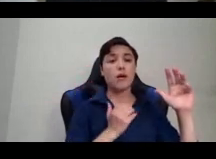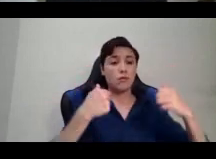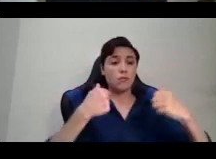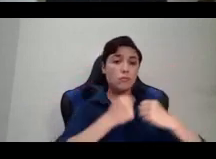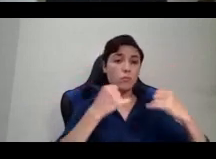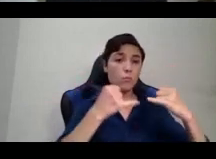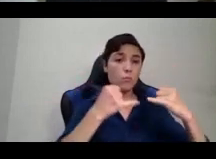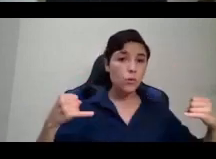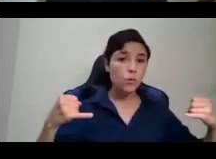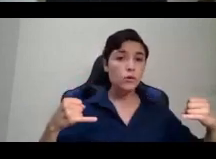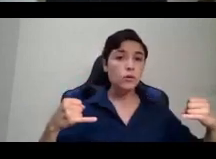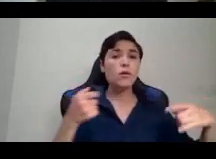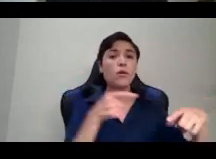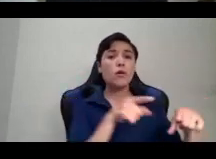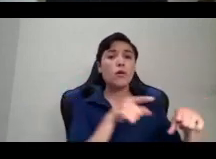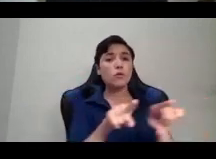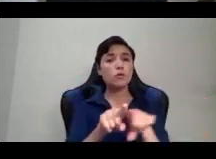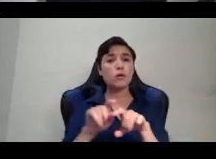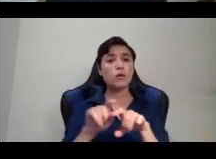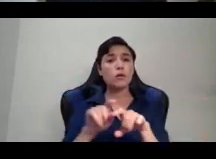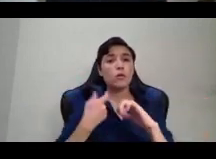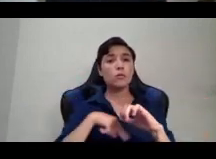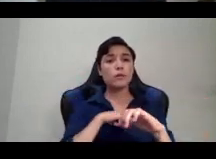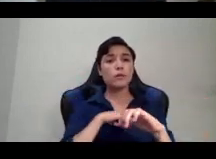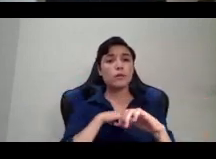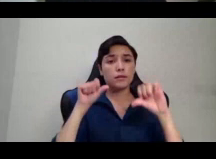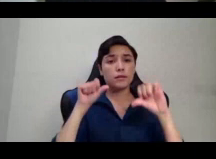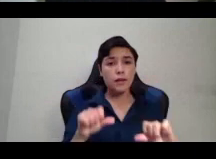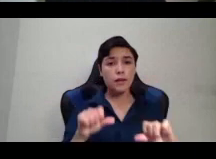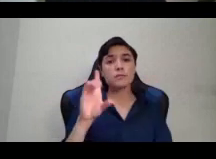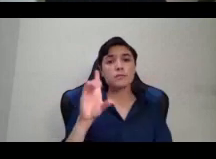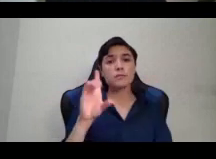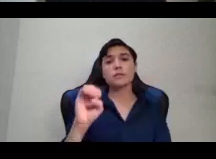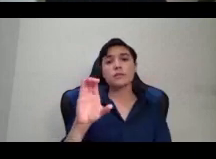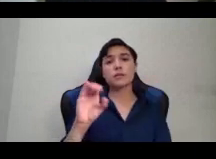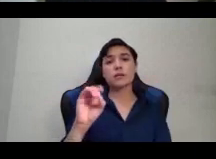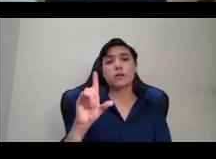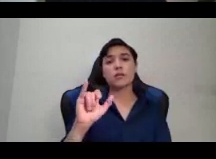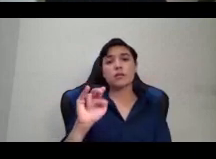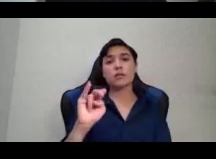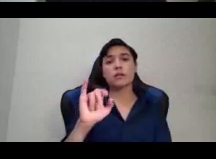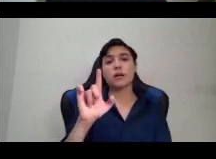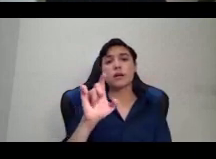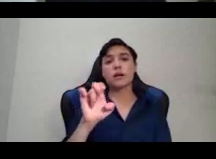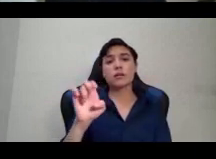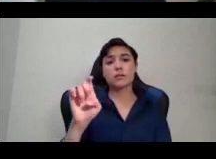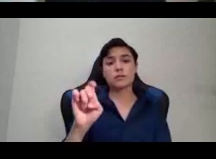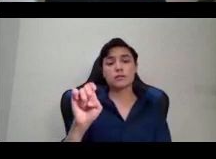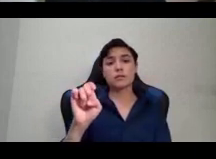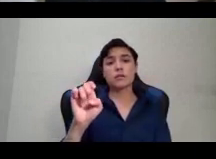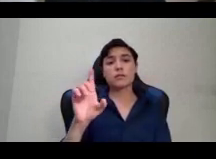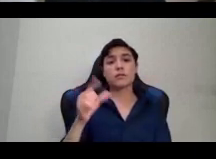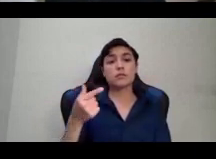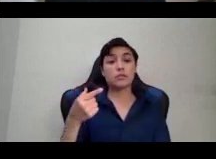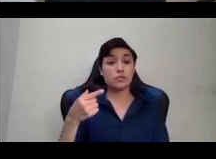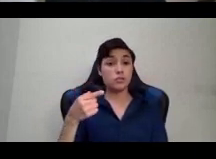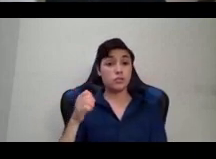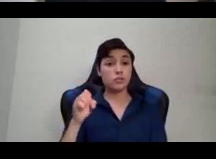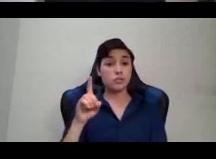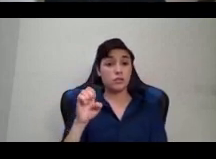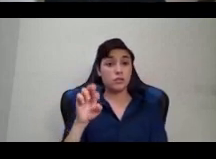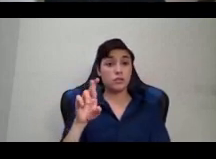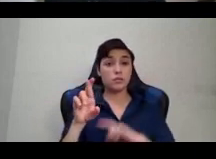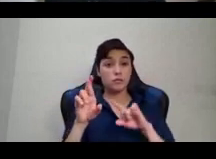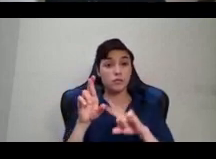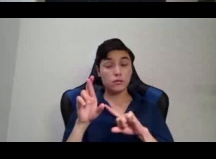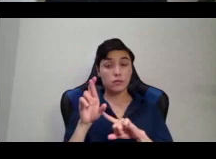one of the more significant borders that has been drawn through the human species in order to facilitate the exploitation